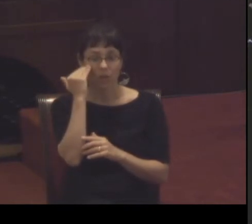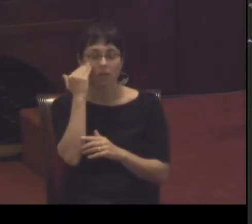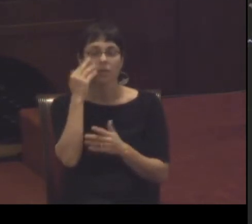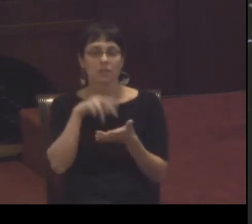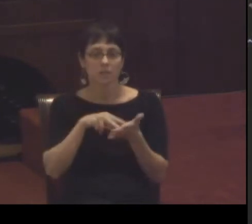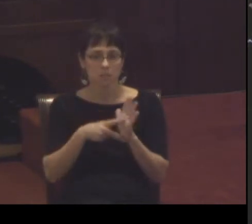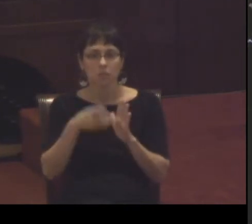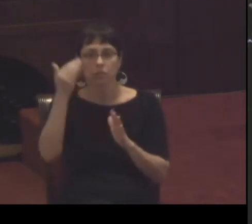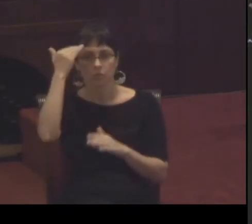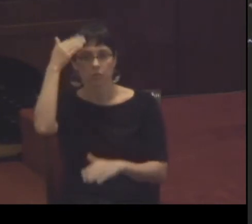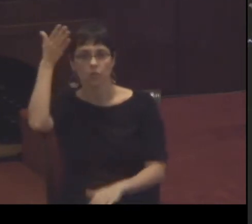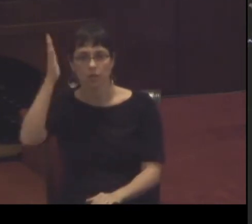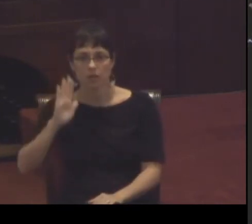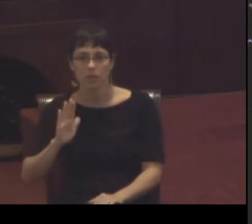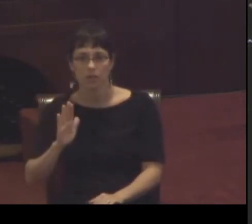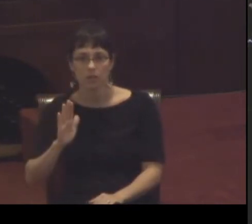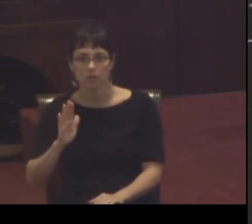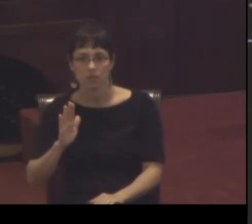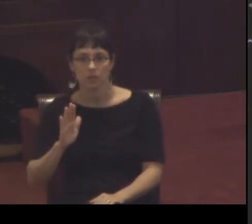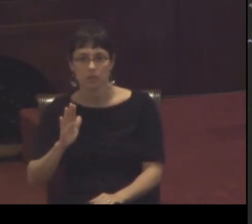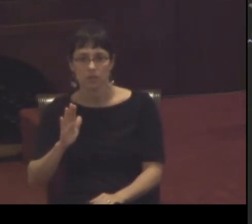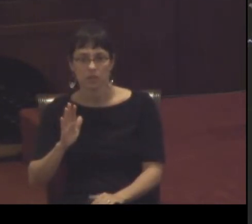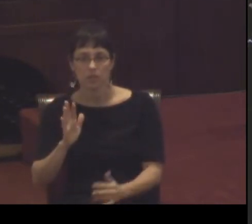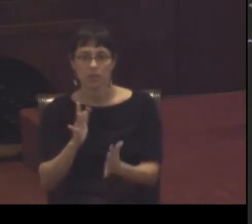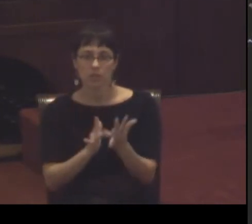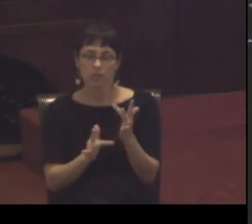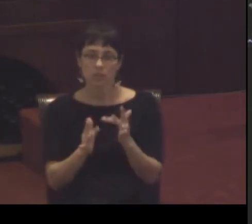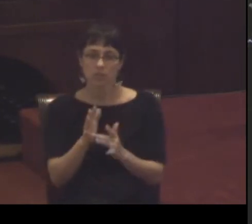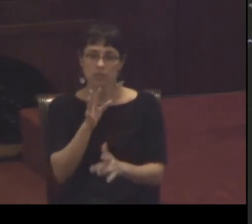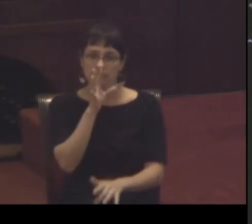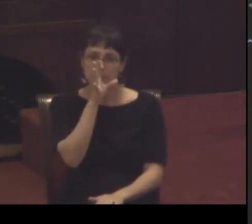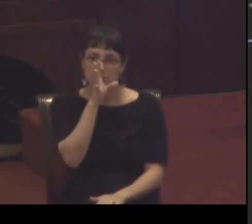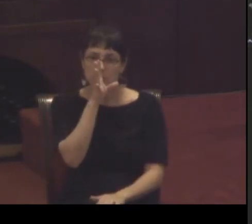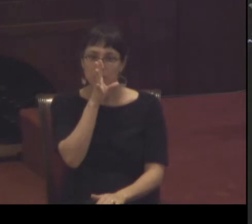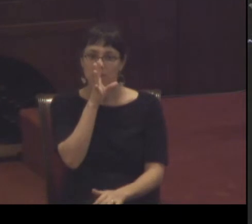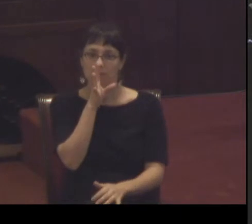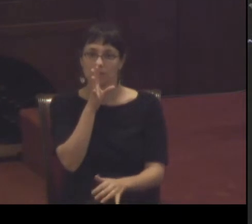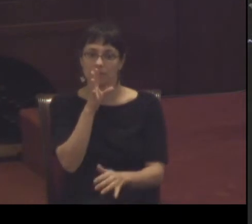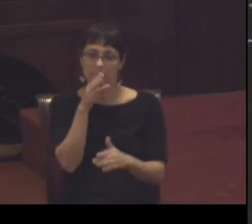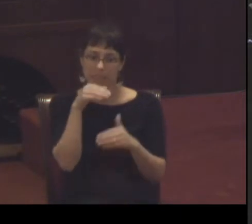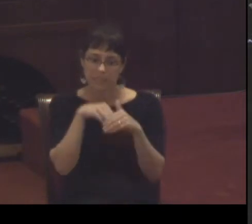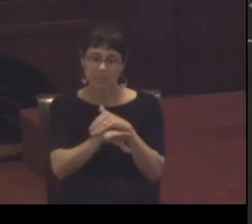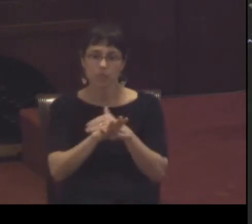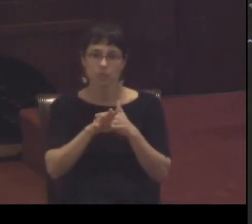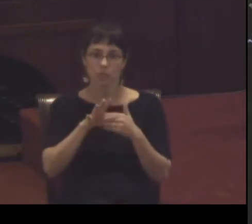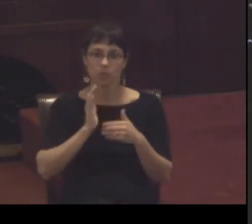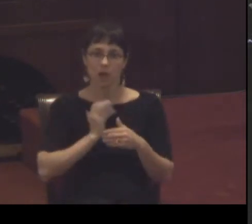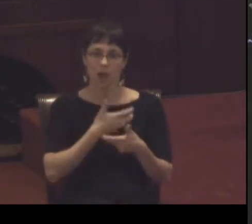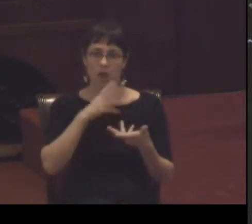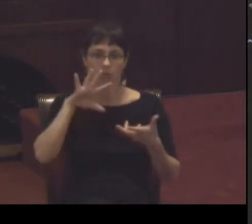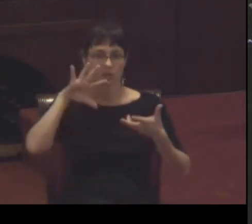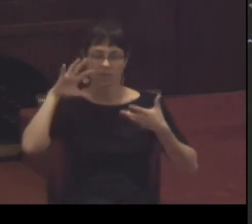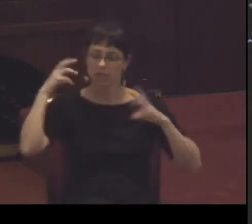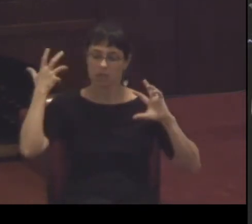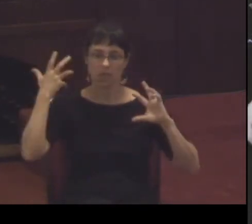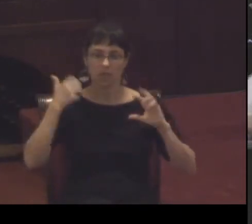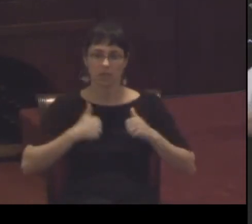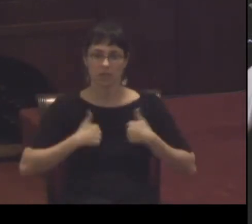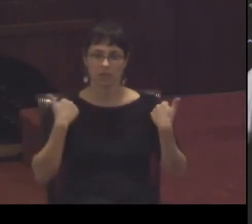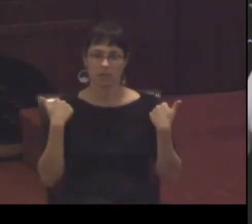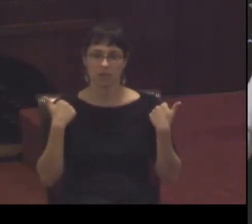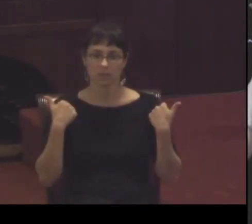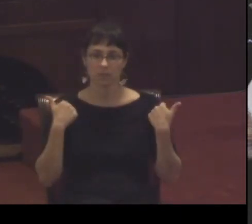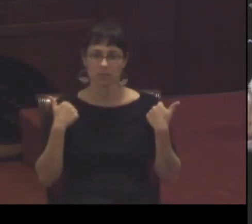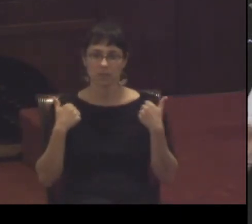and so he speaks a word into our tohu vavohu into the chaos of our lives that reveals that